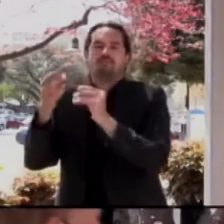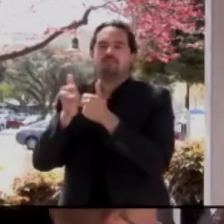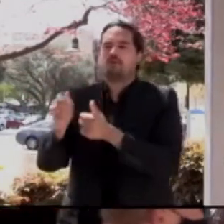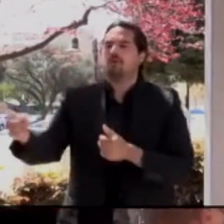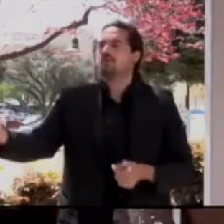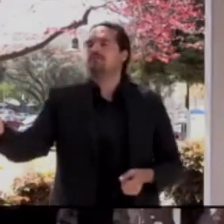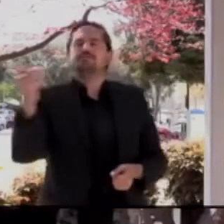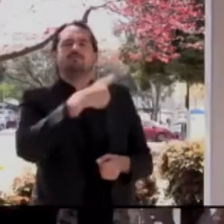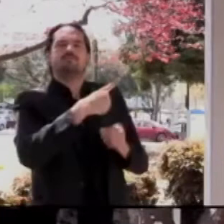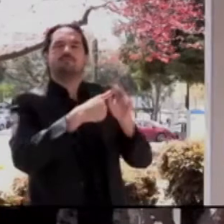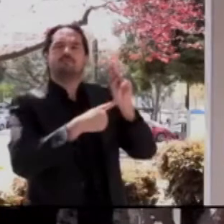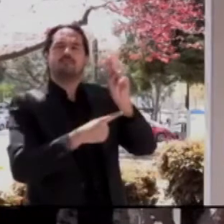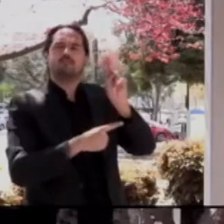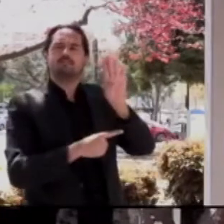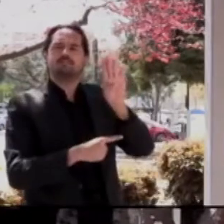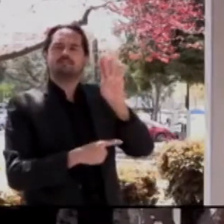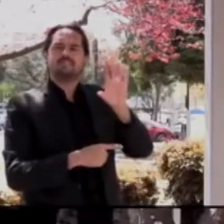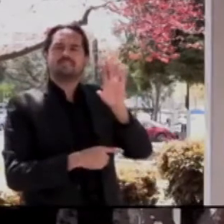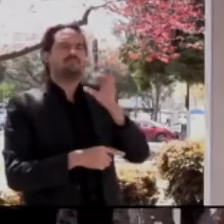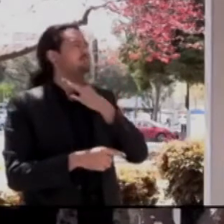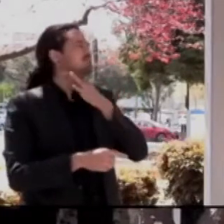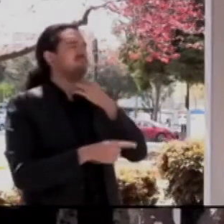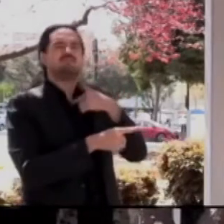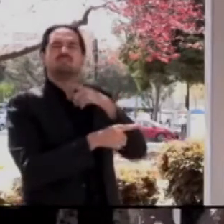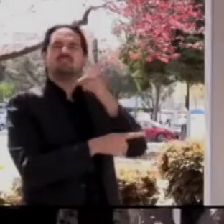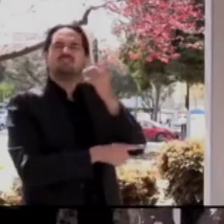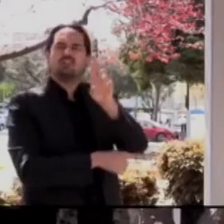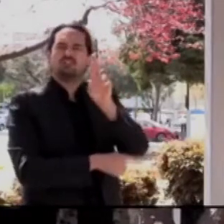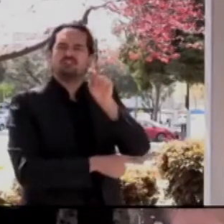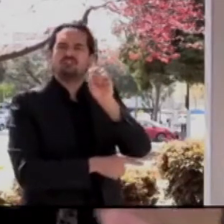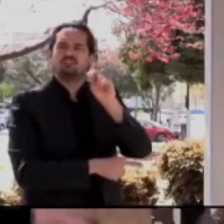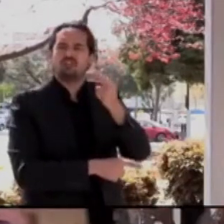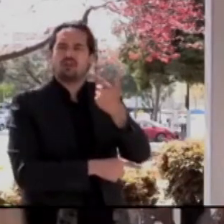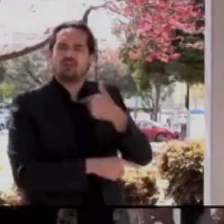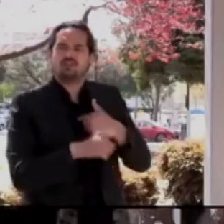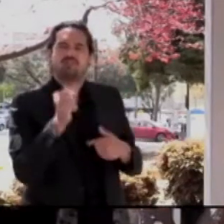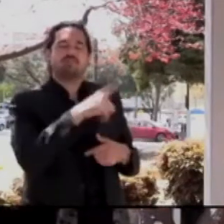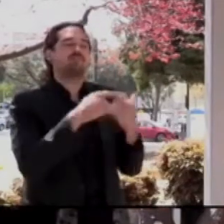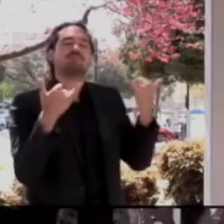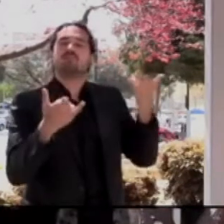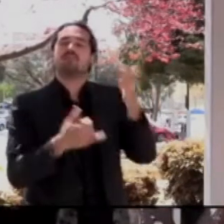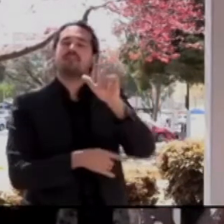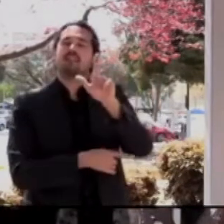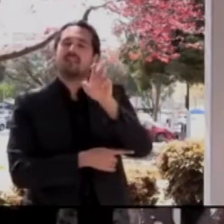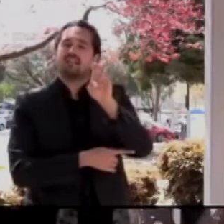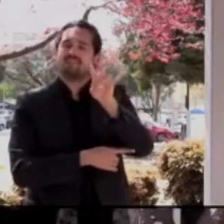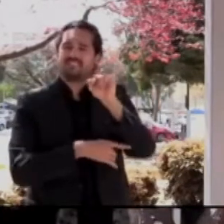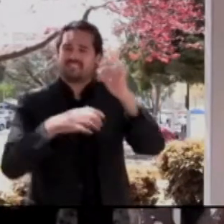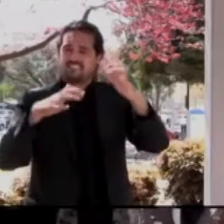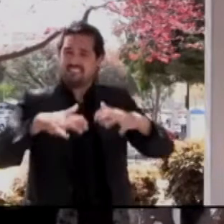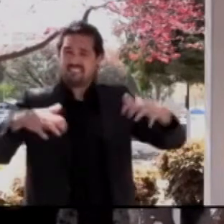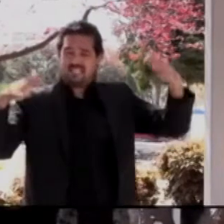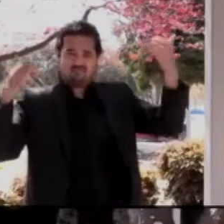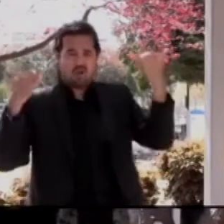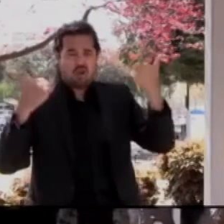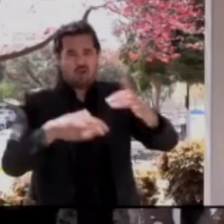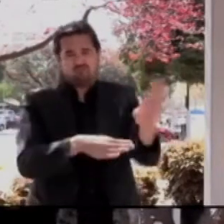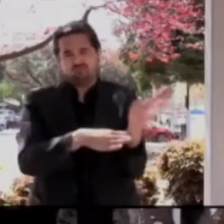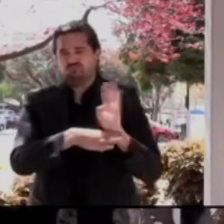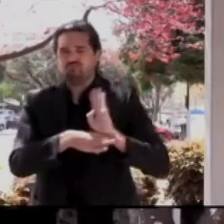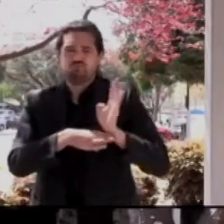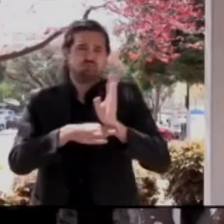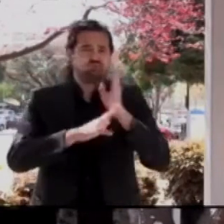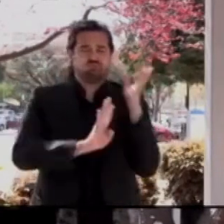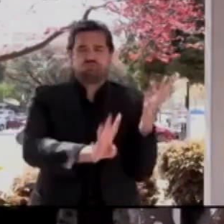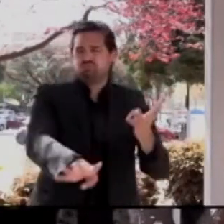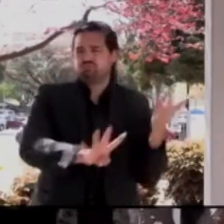the state of Levi's Stadium is crazy busy today. Are we getting to that capacity to 50,000 of the planet? So Levi's is